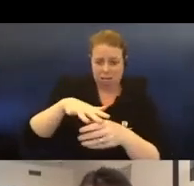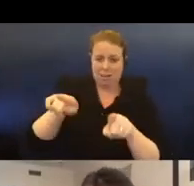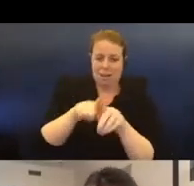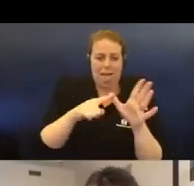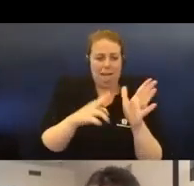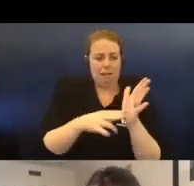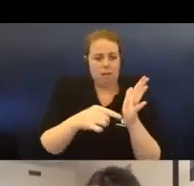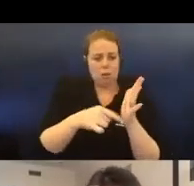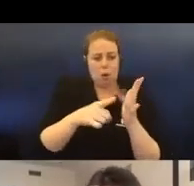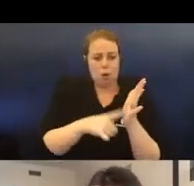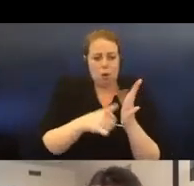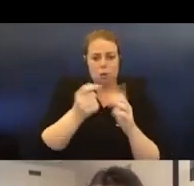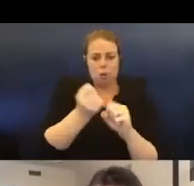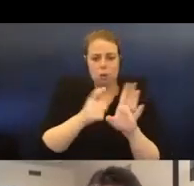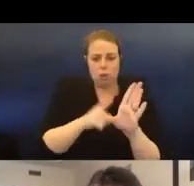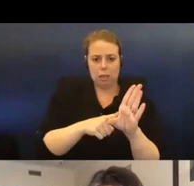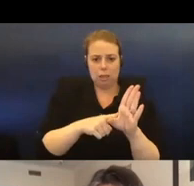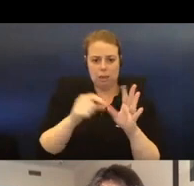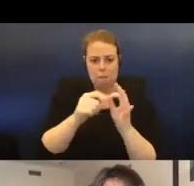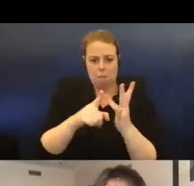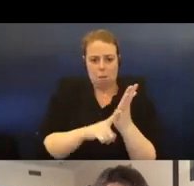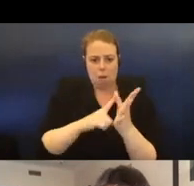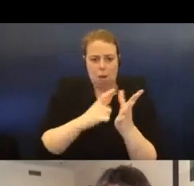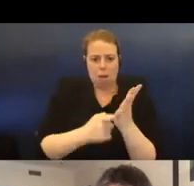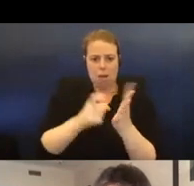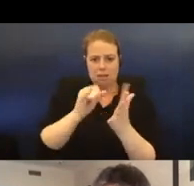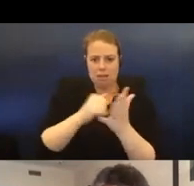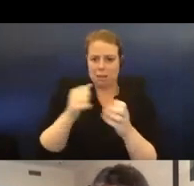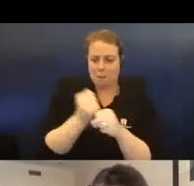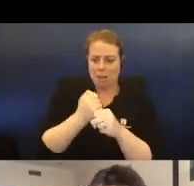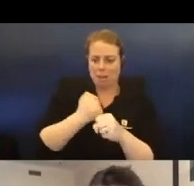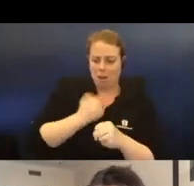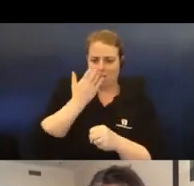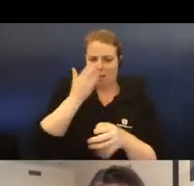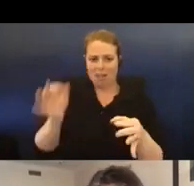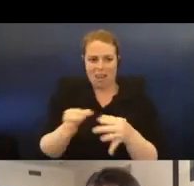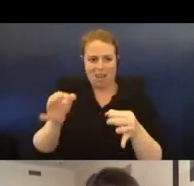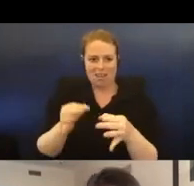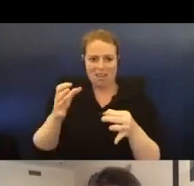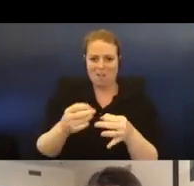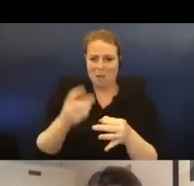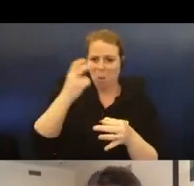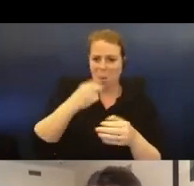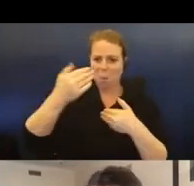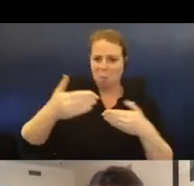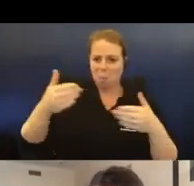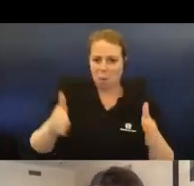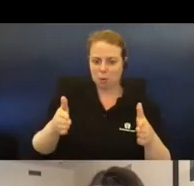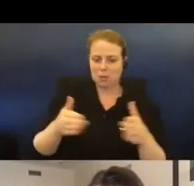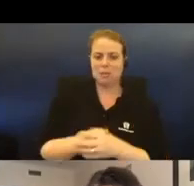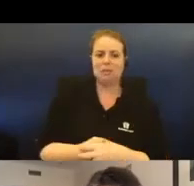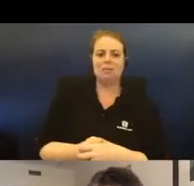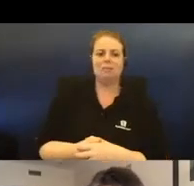I've made these ball arts in my front yard, mostly from recycled polystyrene boxes, rendering them in tinted concrete,